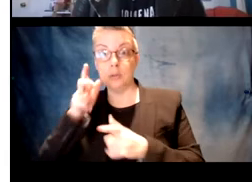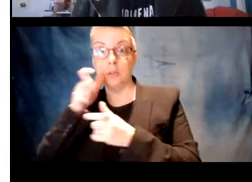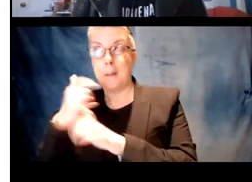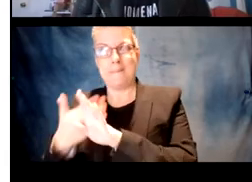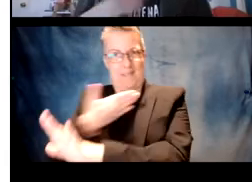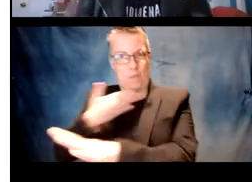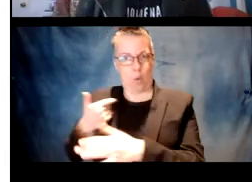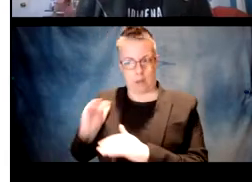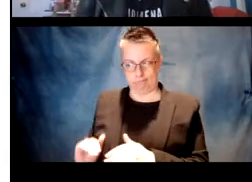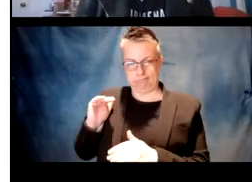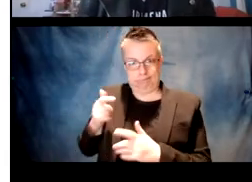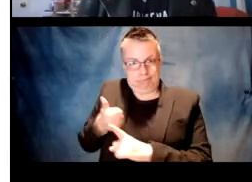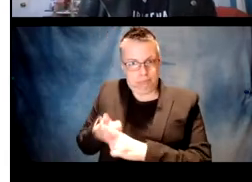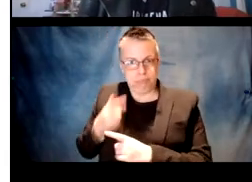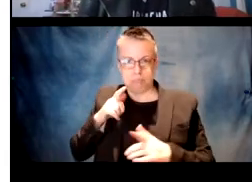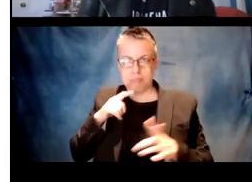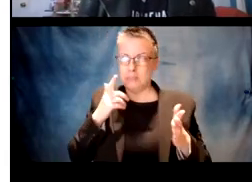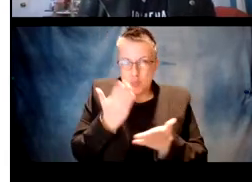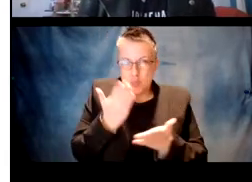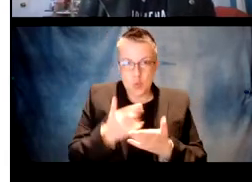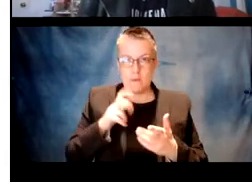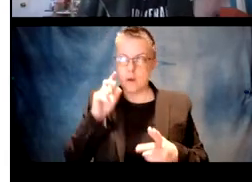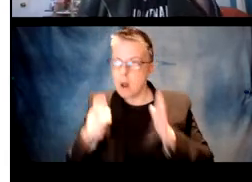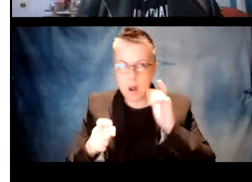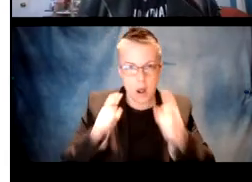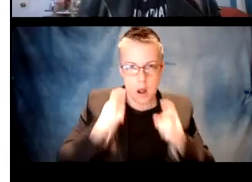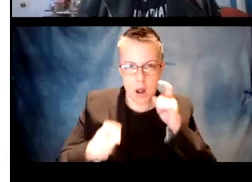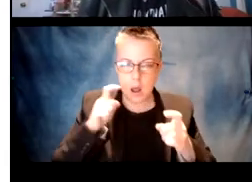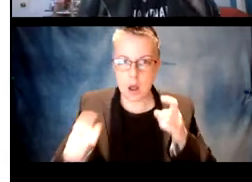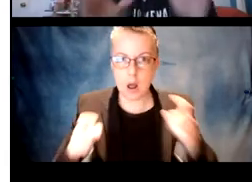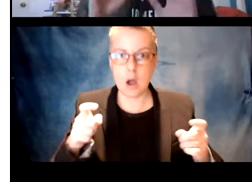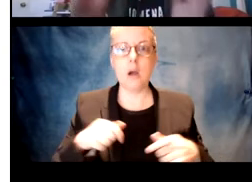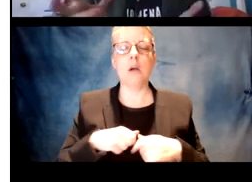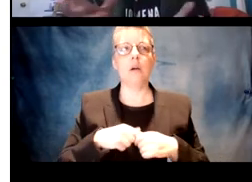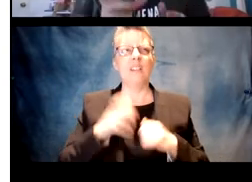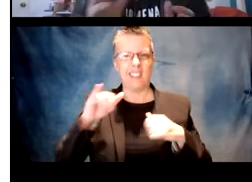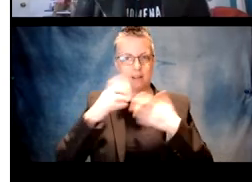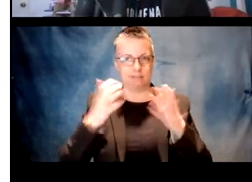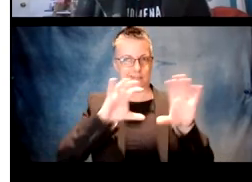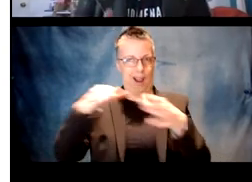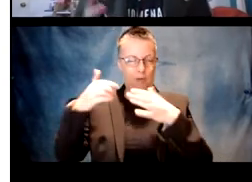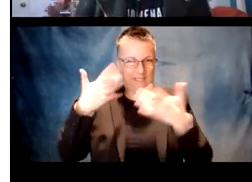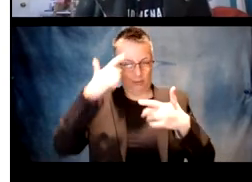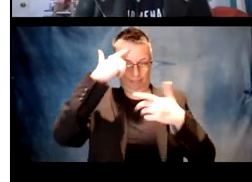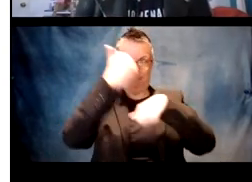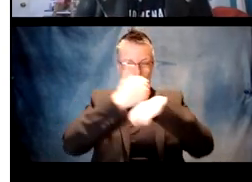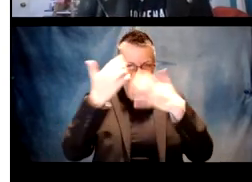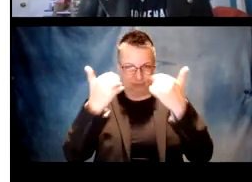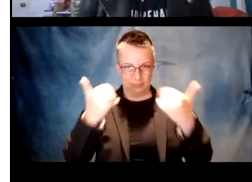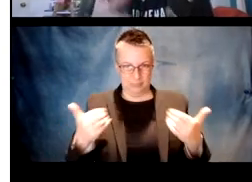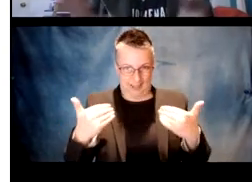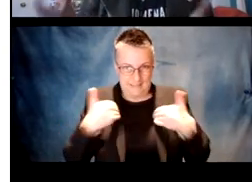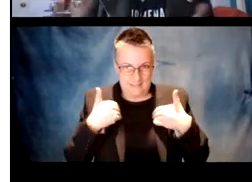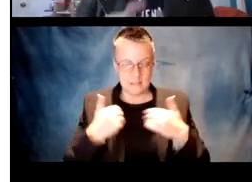patterns, several months to a year before. The research on child children's productions provide evidence for this